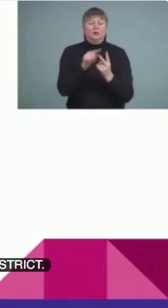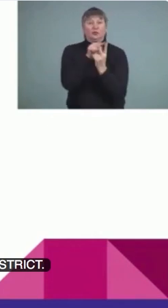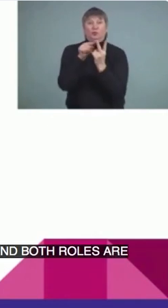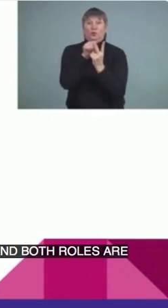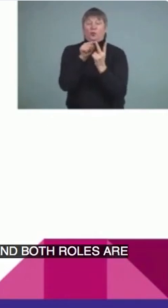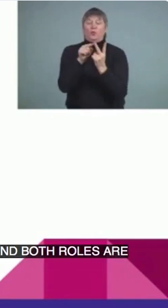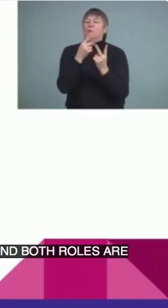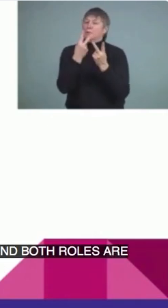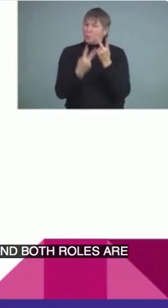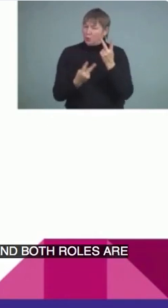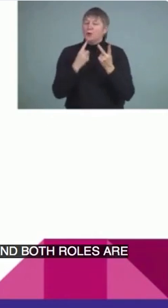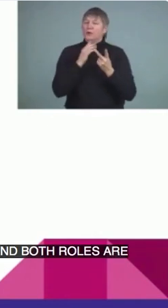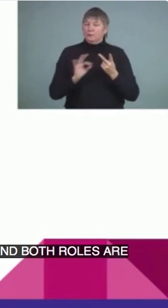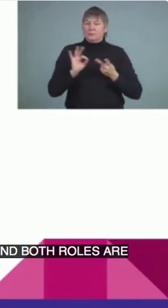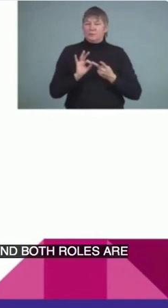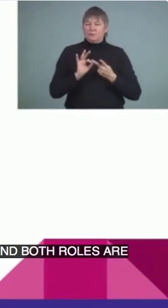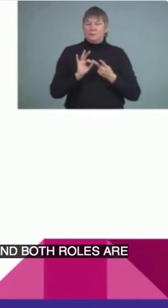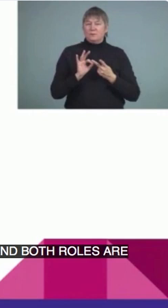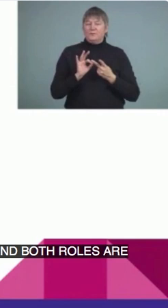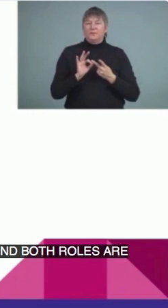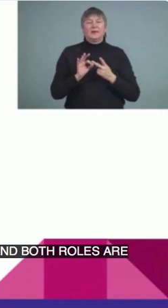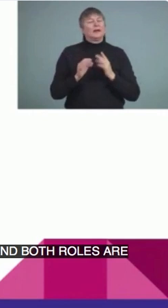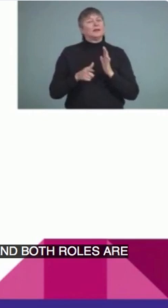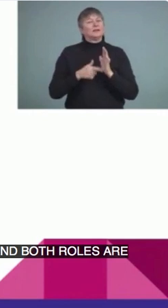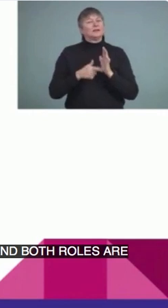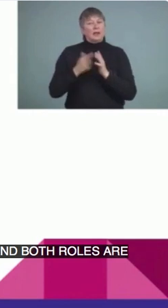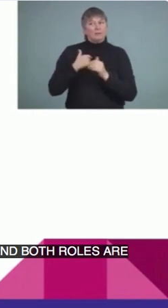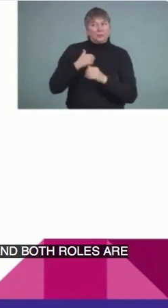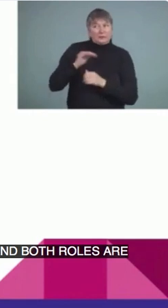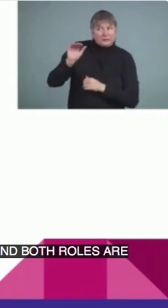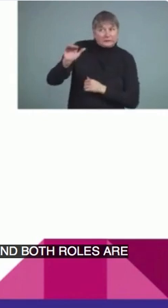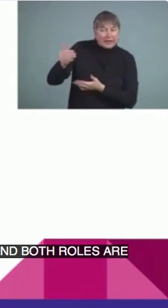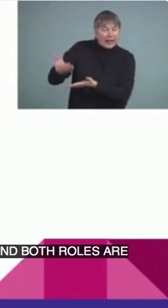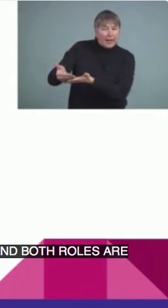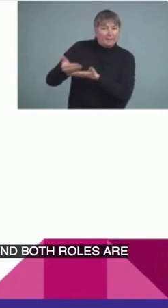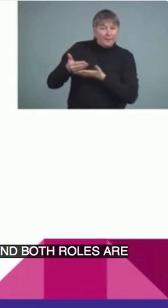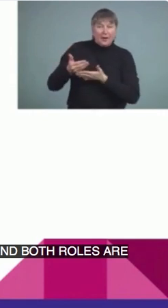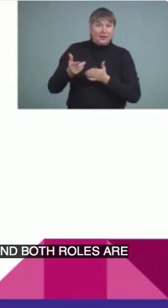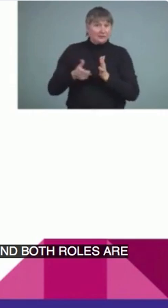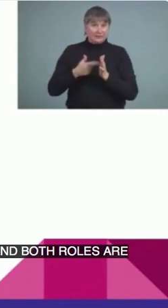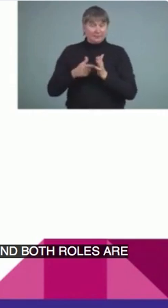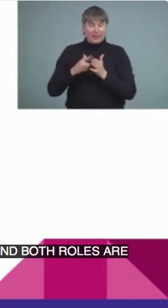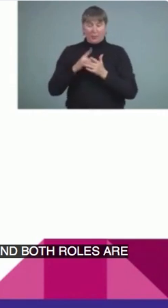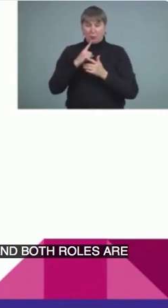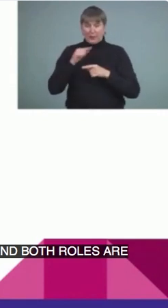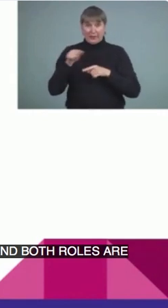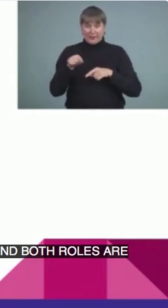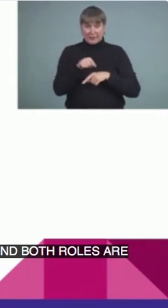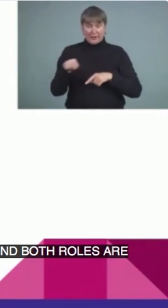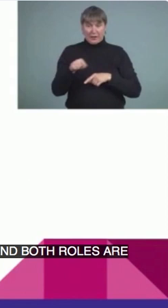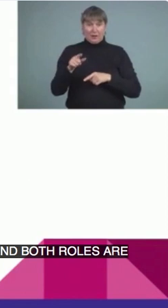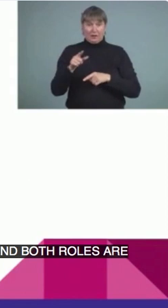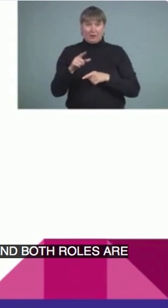There are times when we access them and it may not necessarily be just for that language interpretation